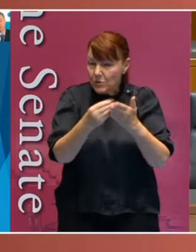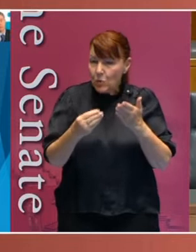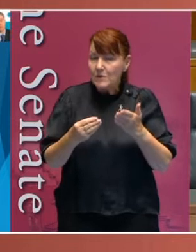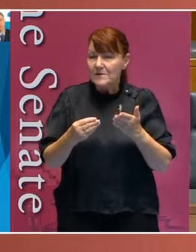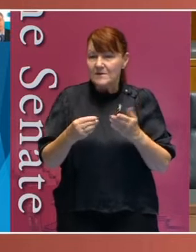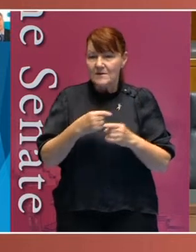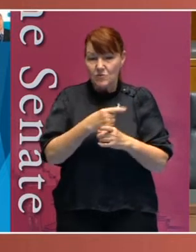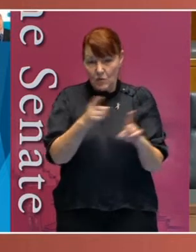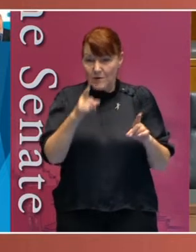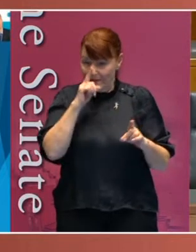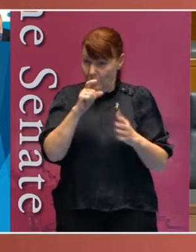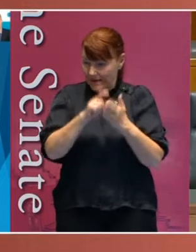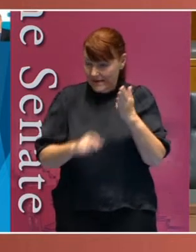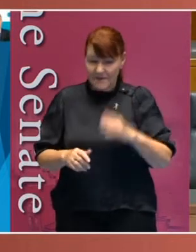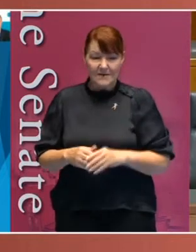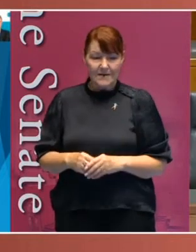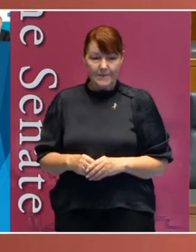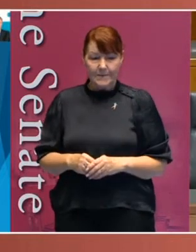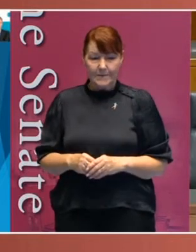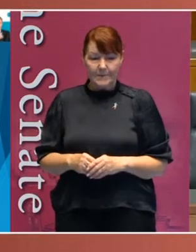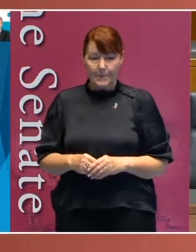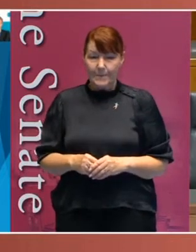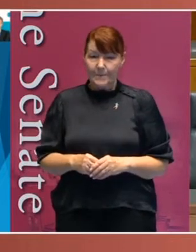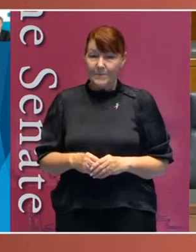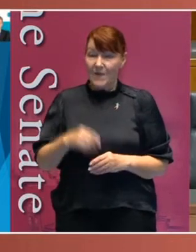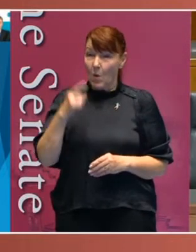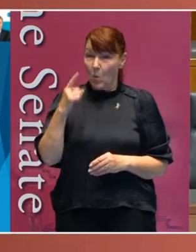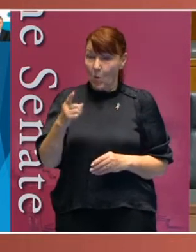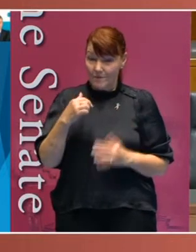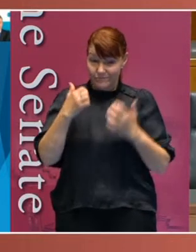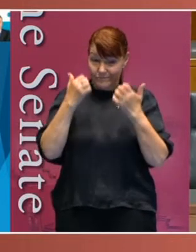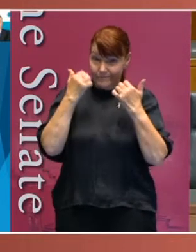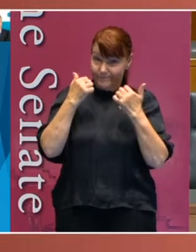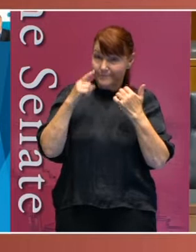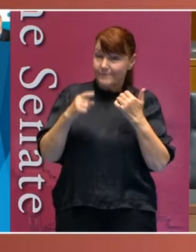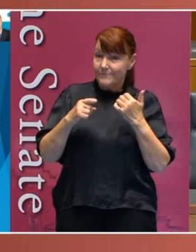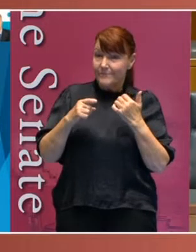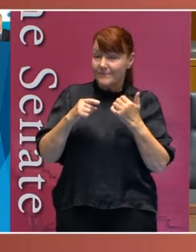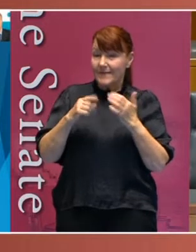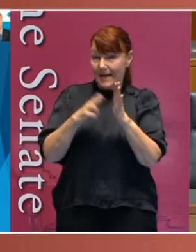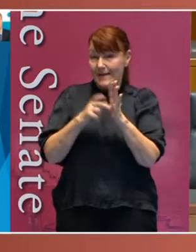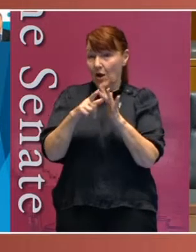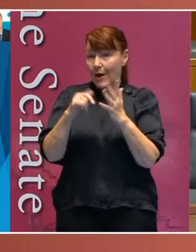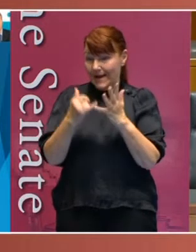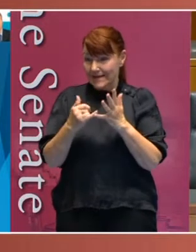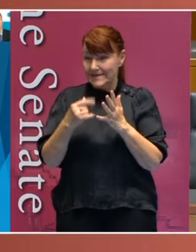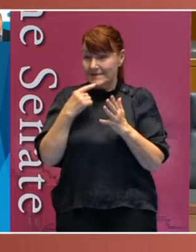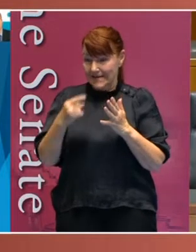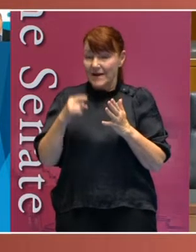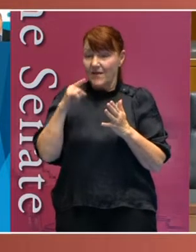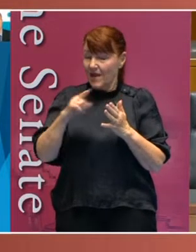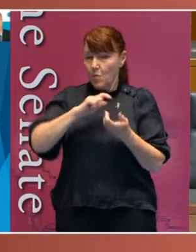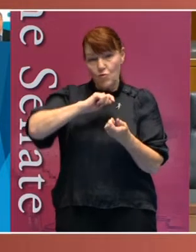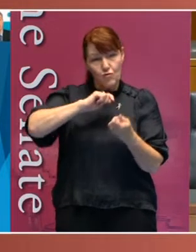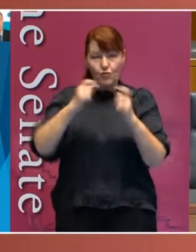who need it. In a sense, one of the justifications, the National Disability Insurance Scheme, was that it would radically